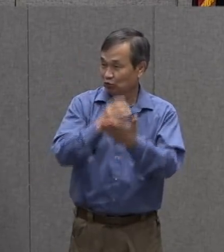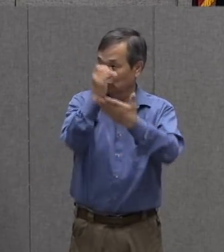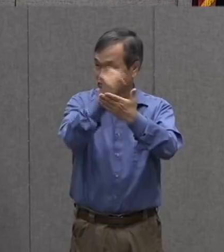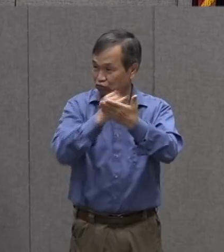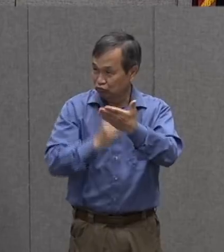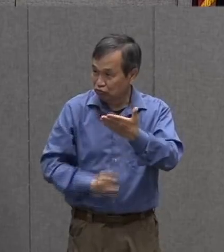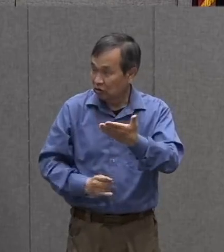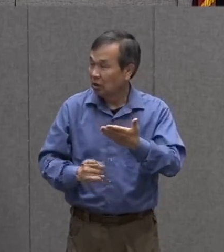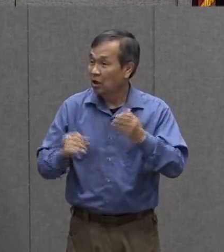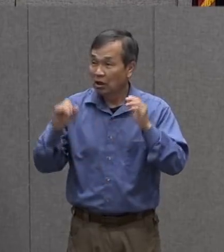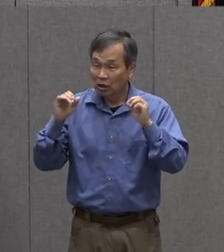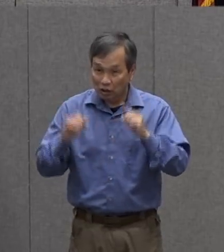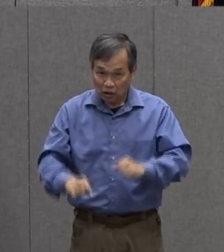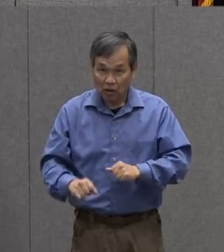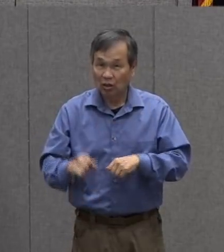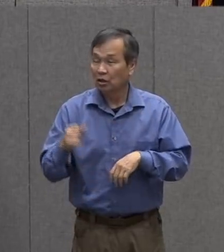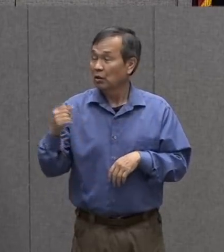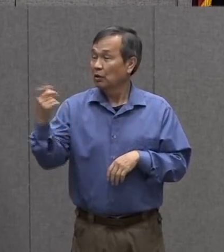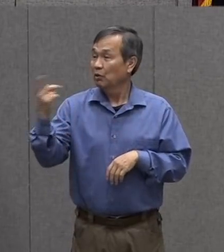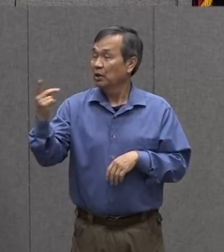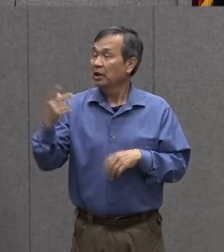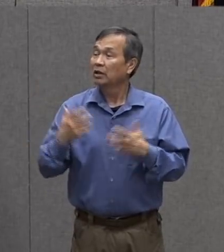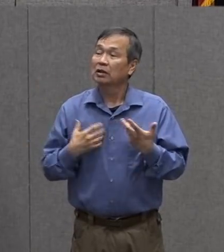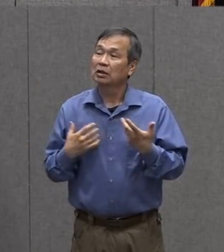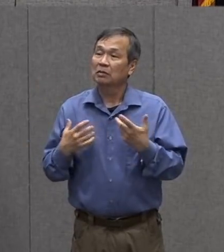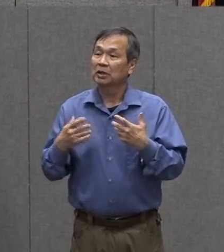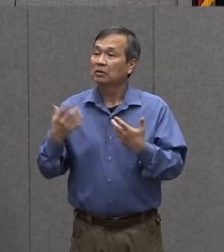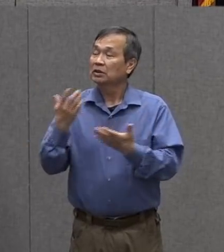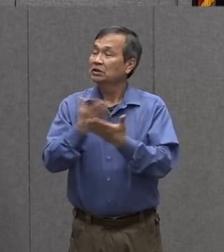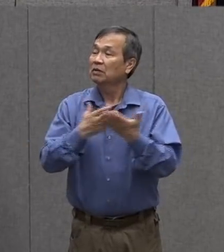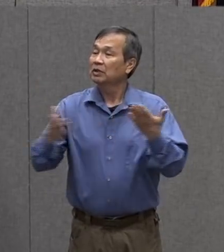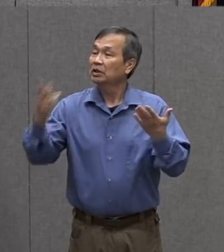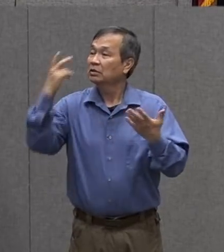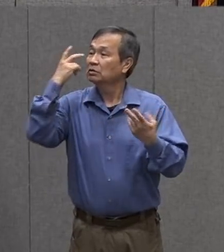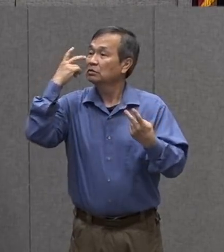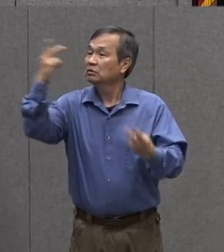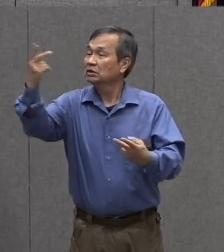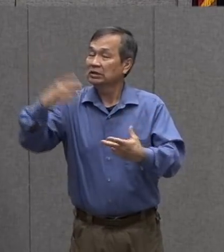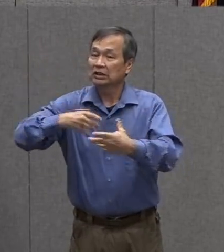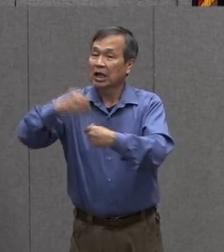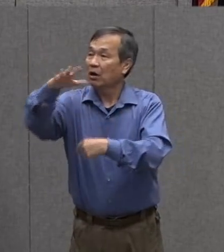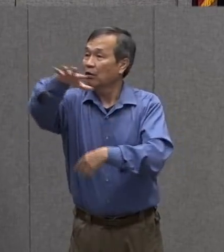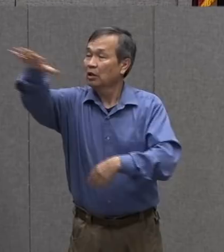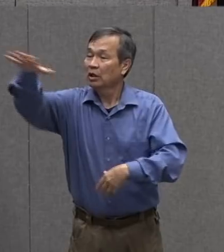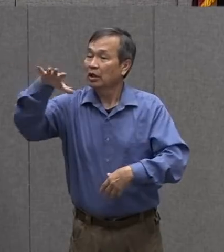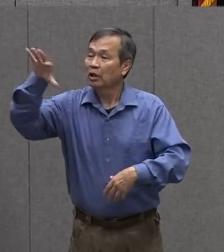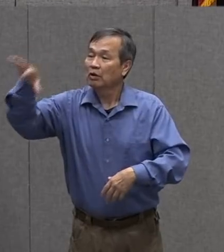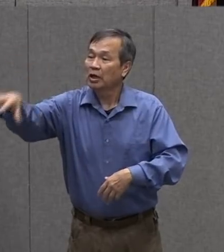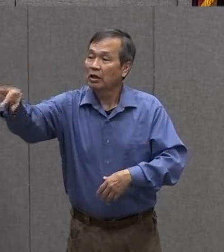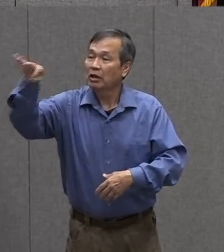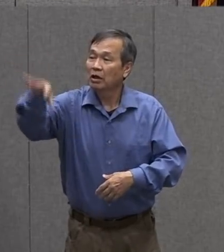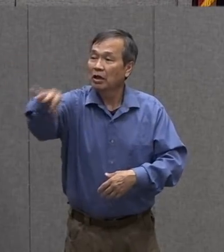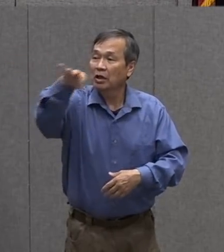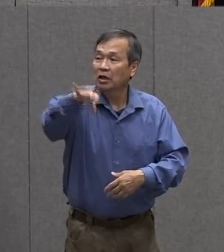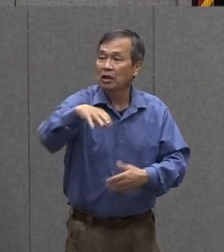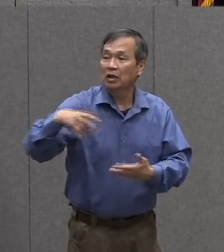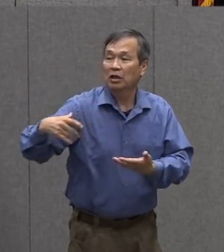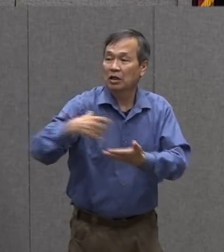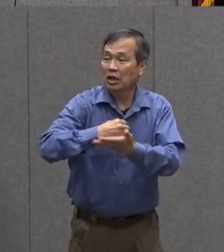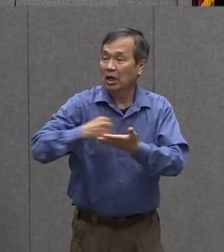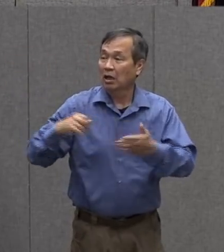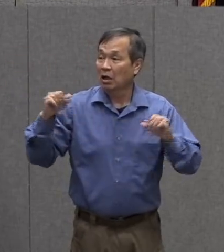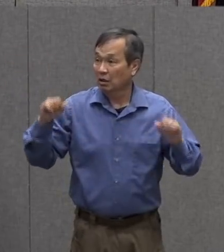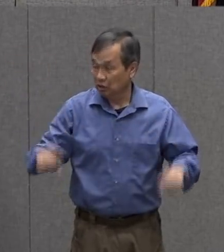could we collect some of the things that we find outside or see